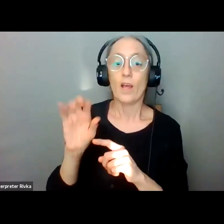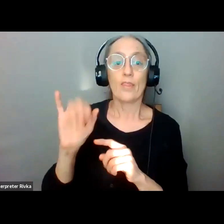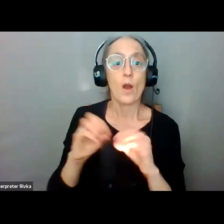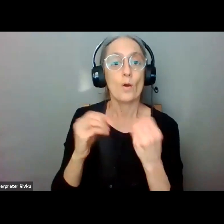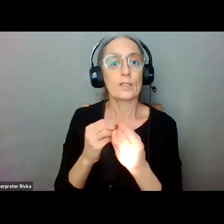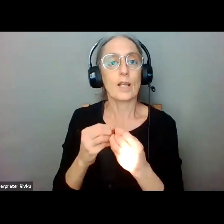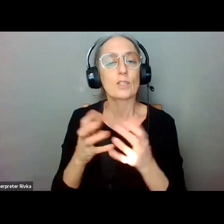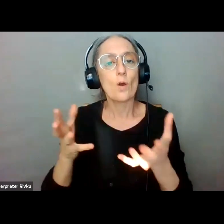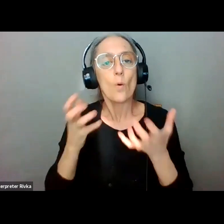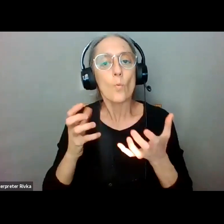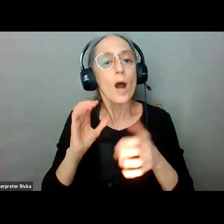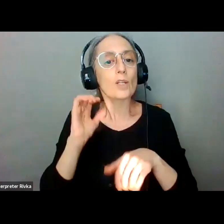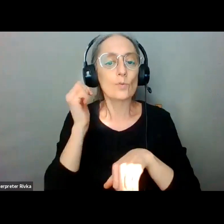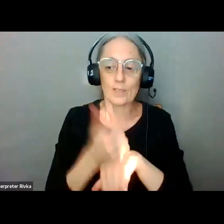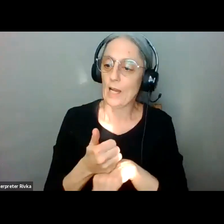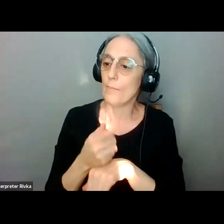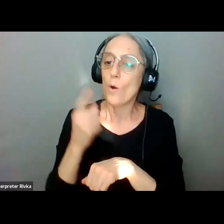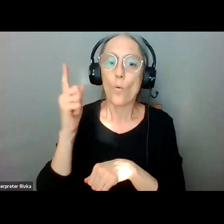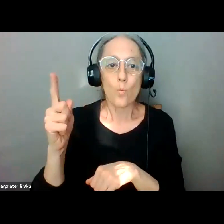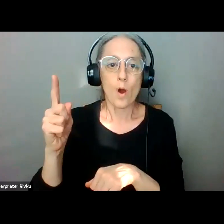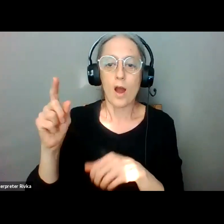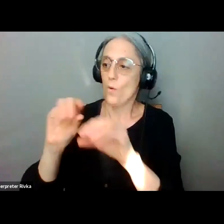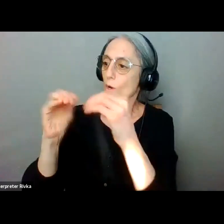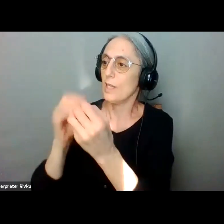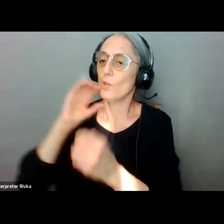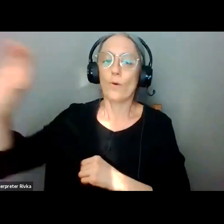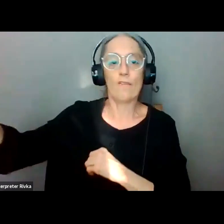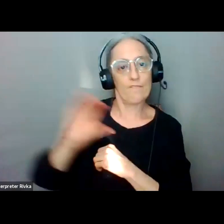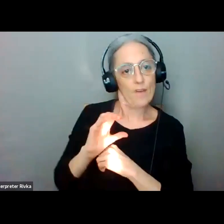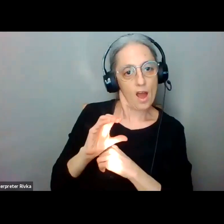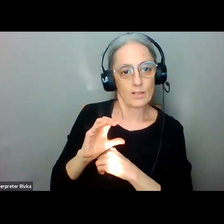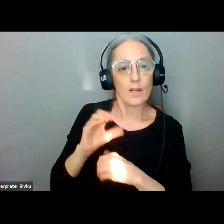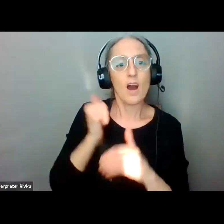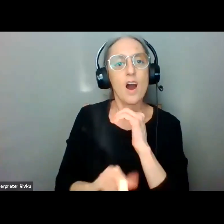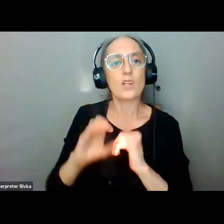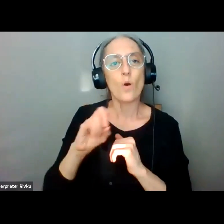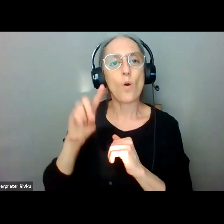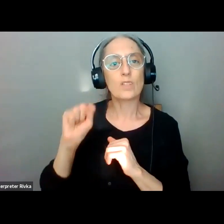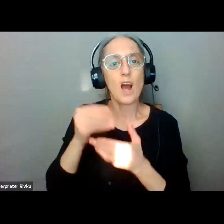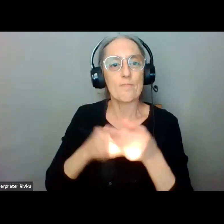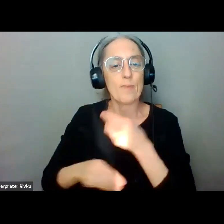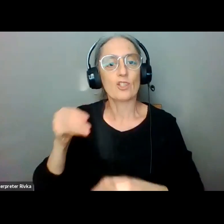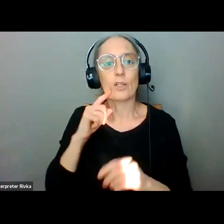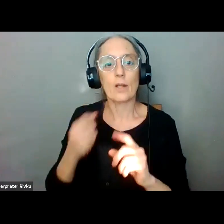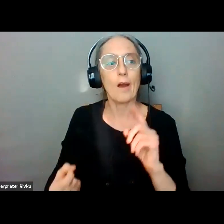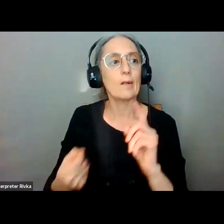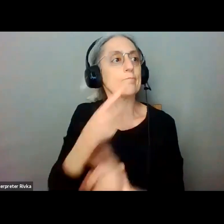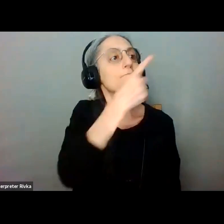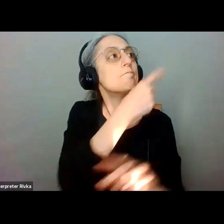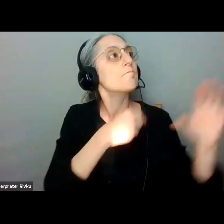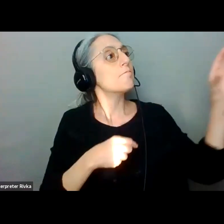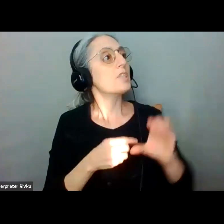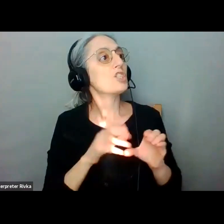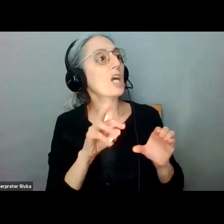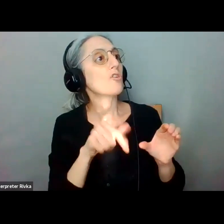source of funding within the odot budget not outside in in that subject to general revenue funding